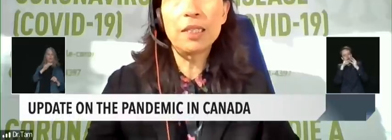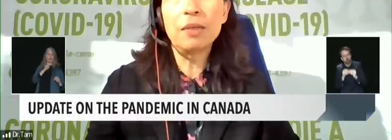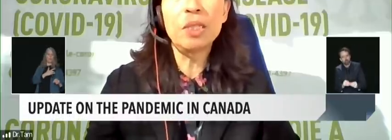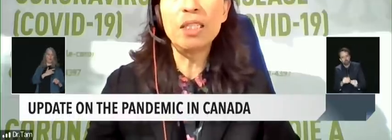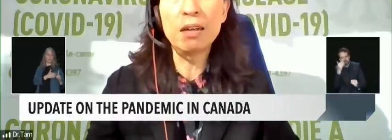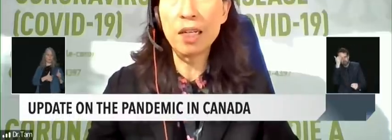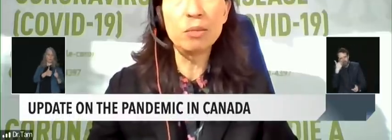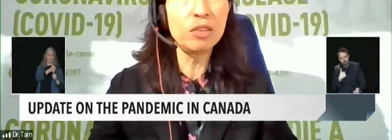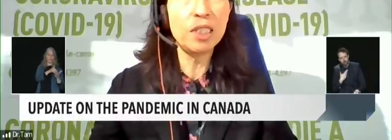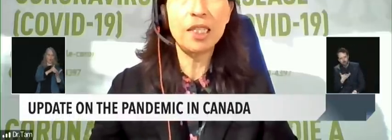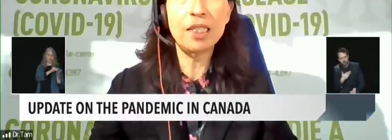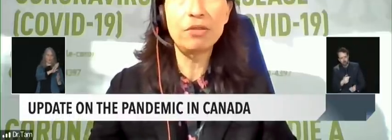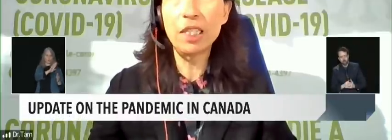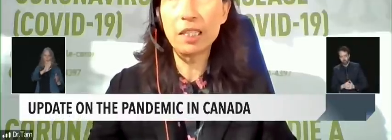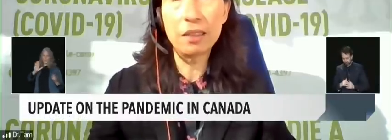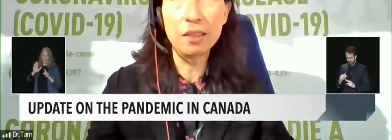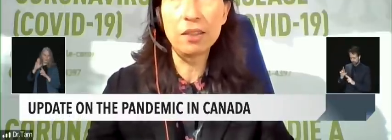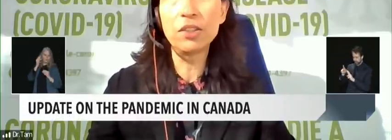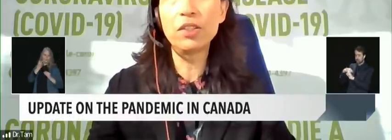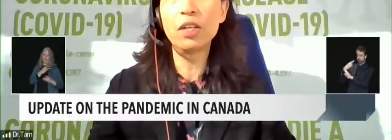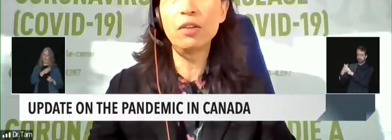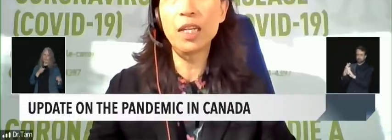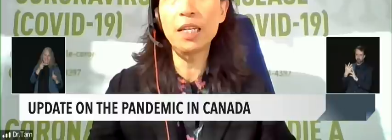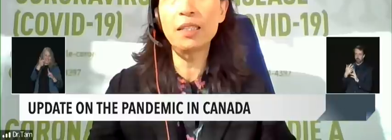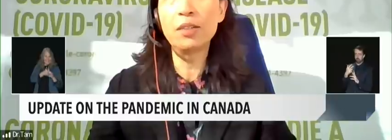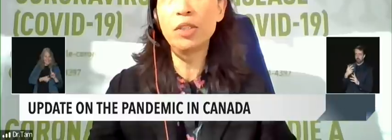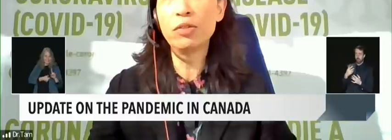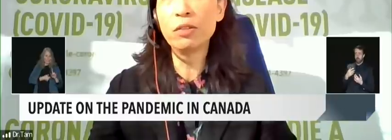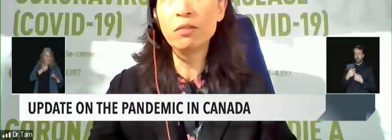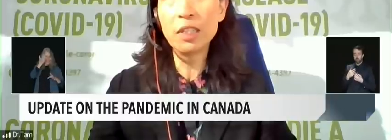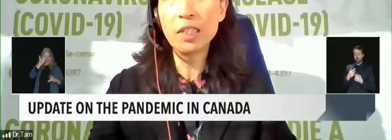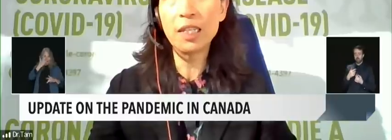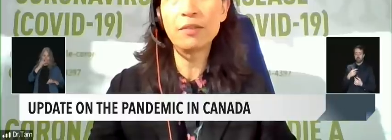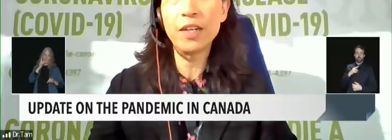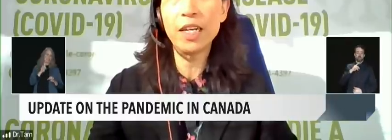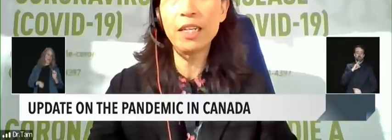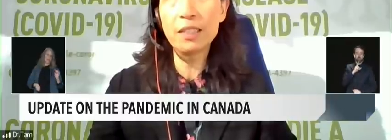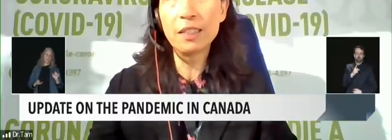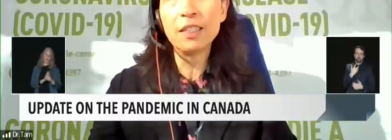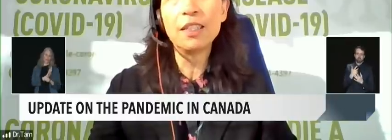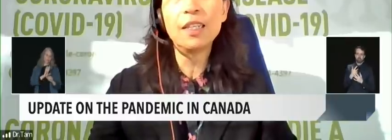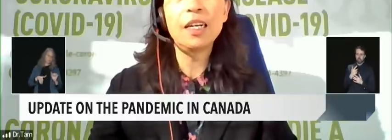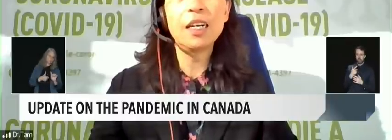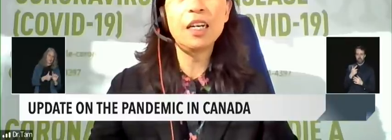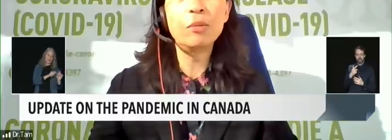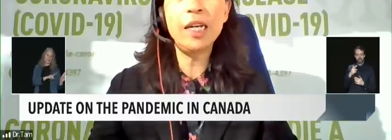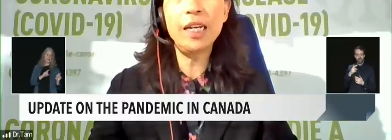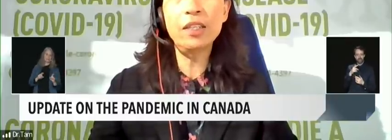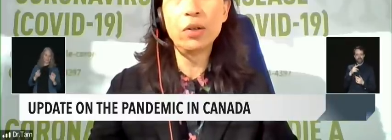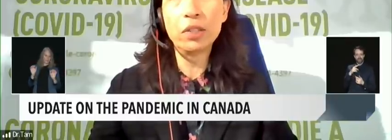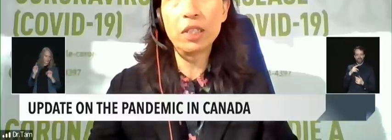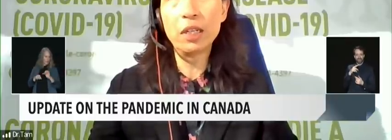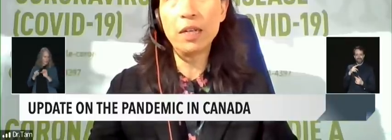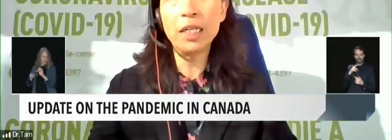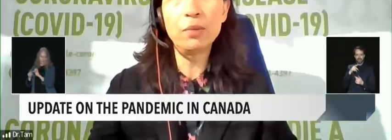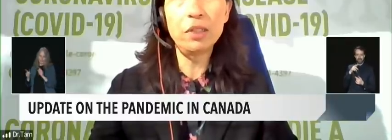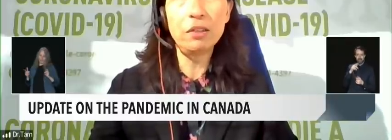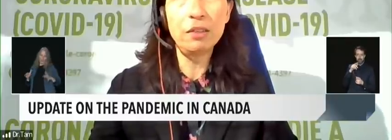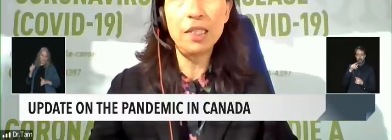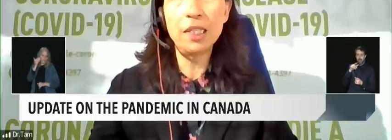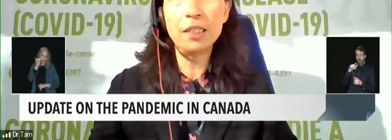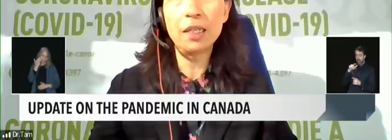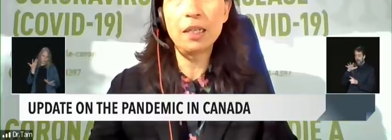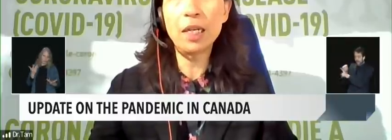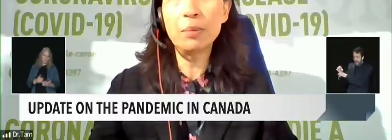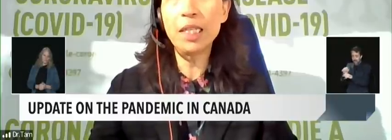so that they're simply not able to test every case so you know that to be true that's a fact and also anyone